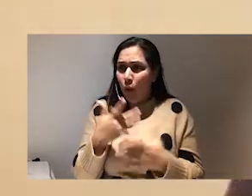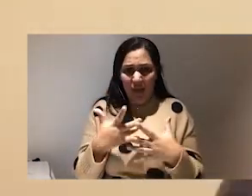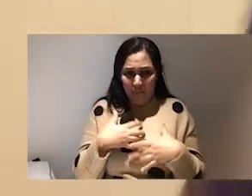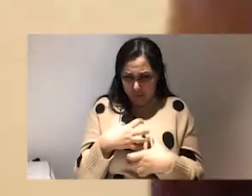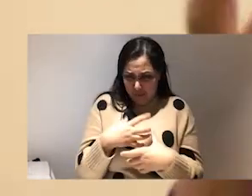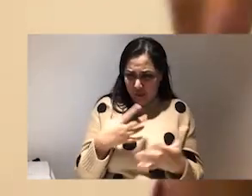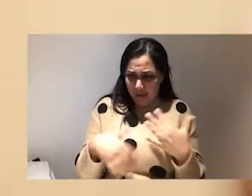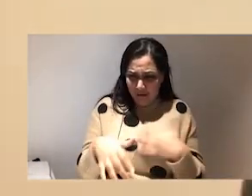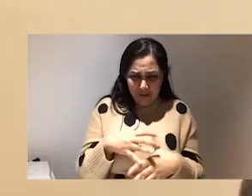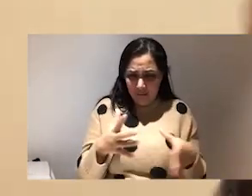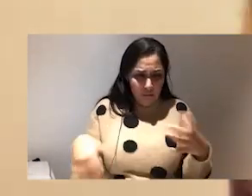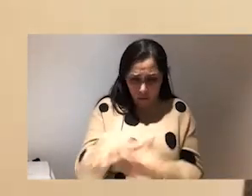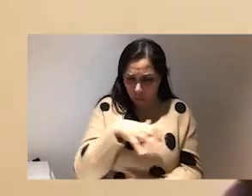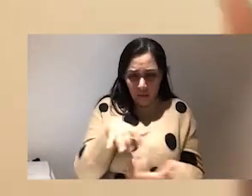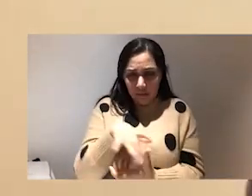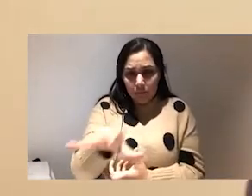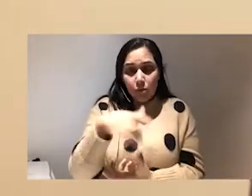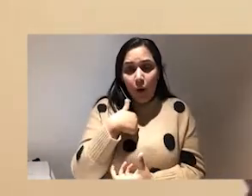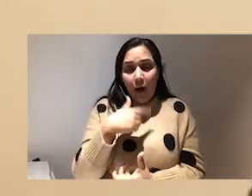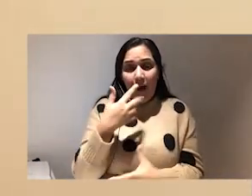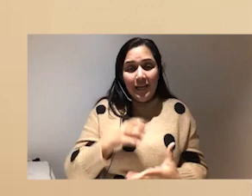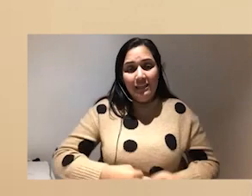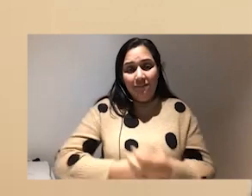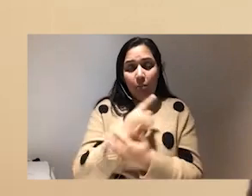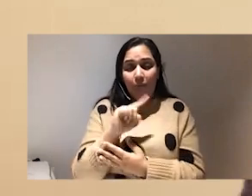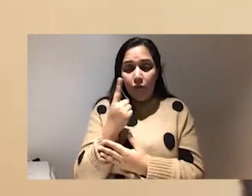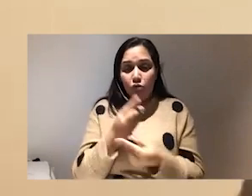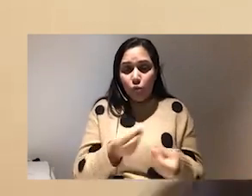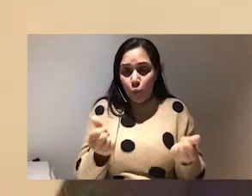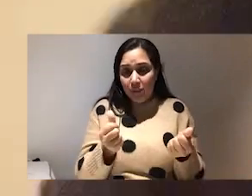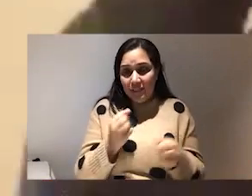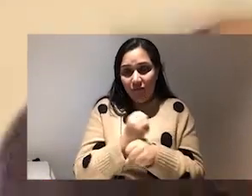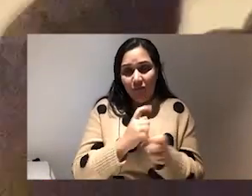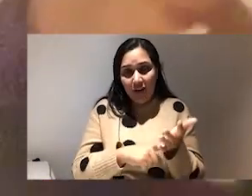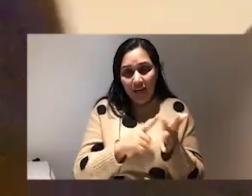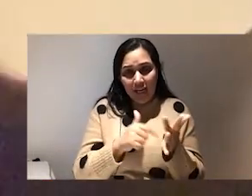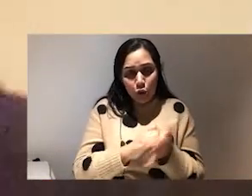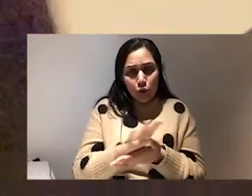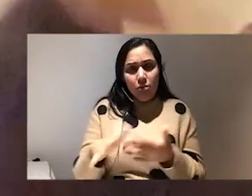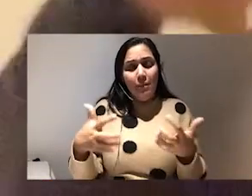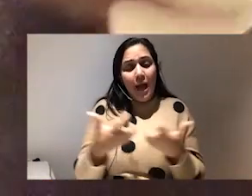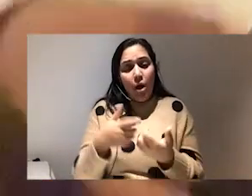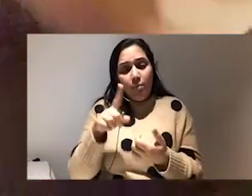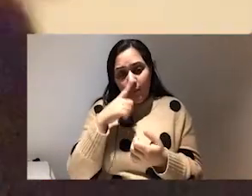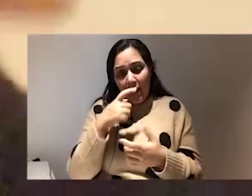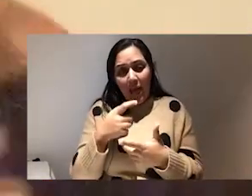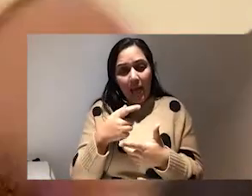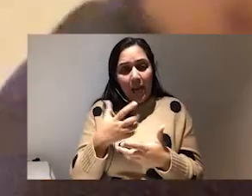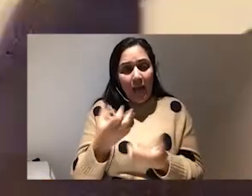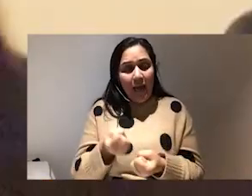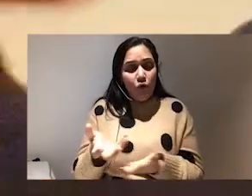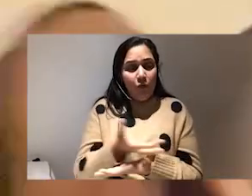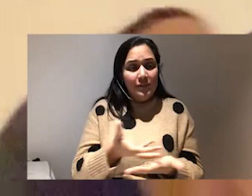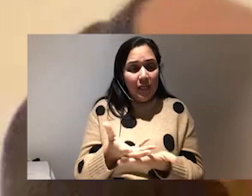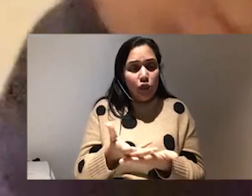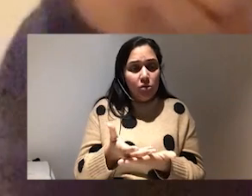And so I developed the first resources for Glitch, which was about how people could host conversations about online gender-based violence